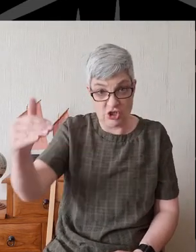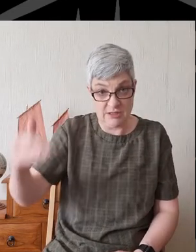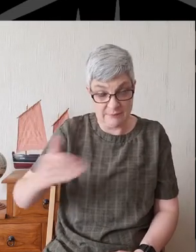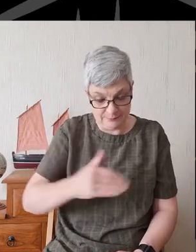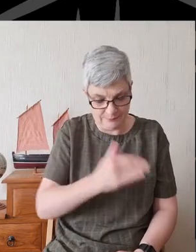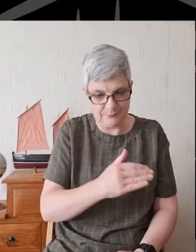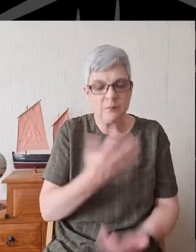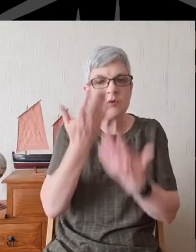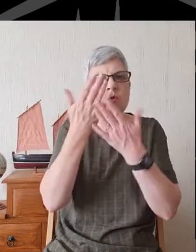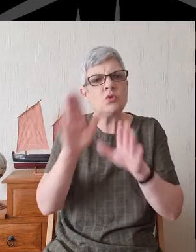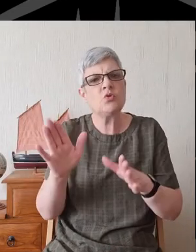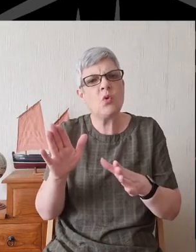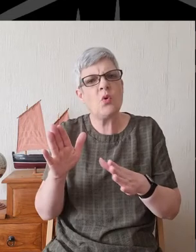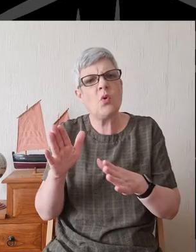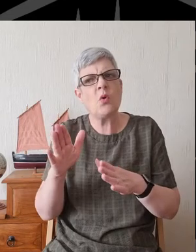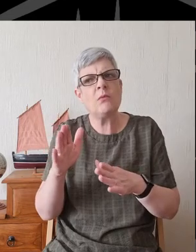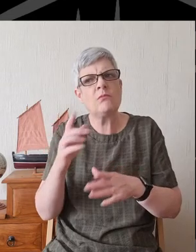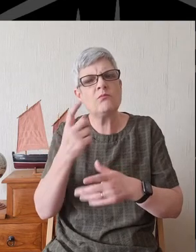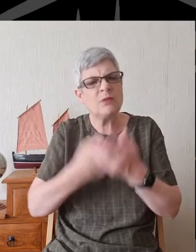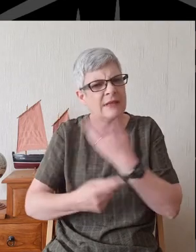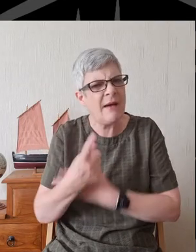thinks about what's going on.